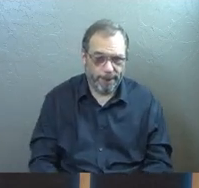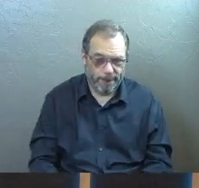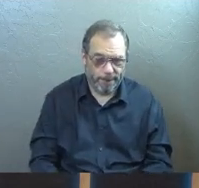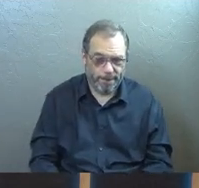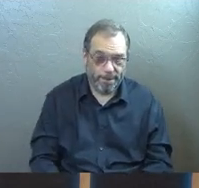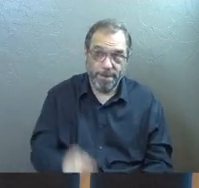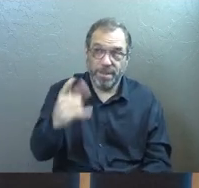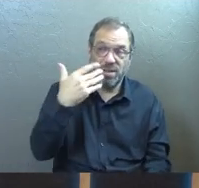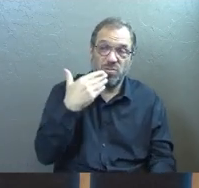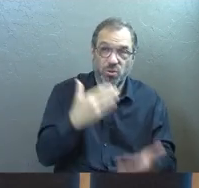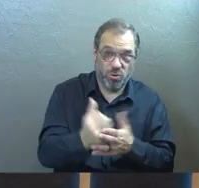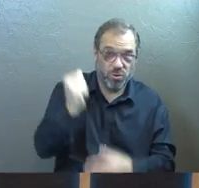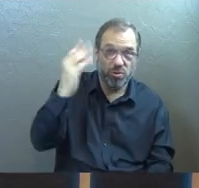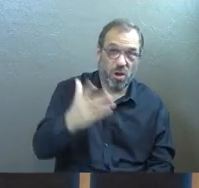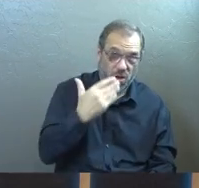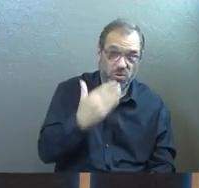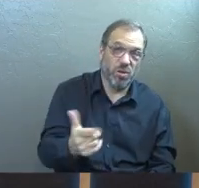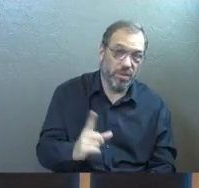He's a good God.